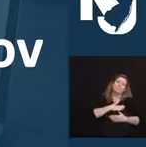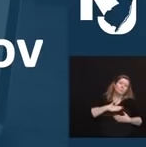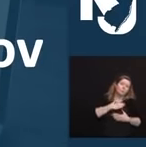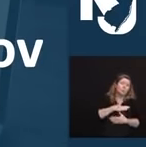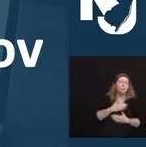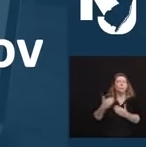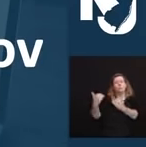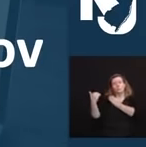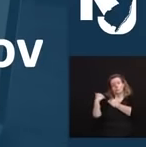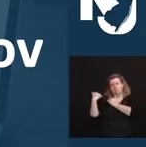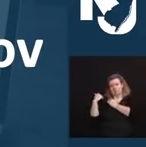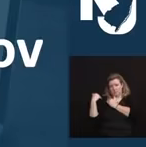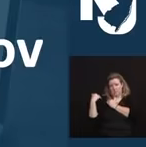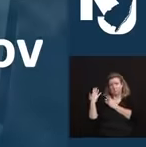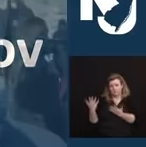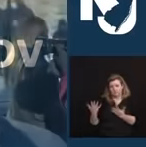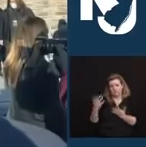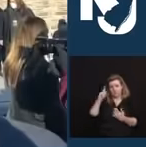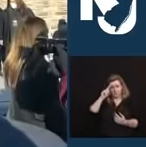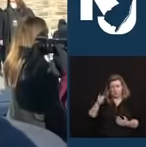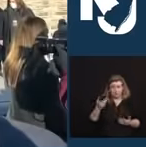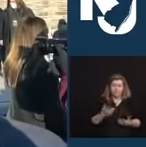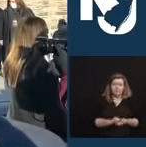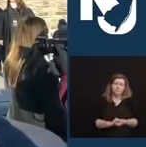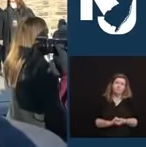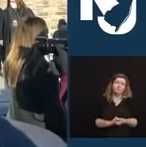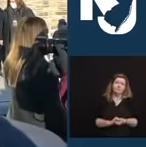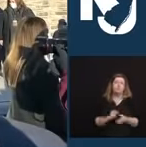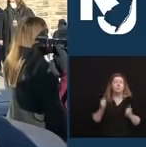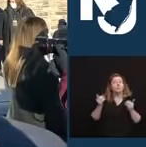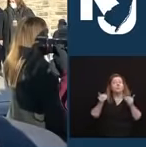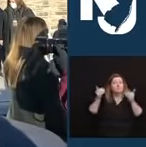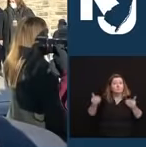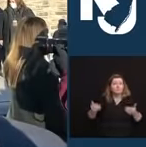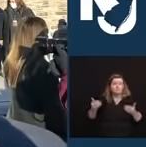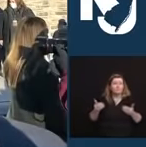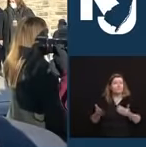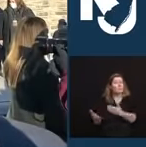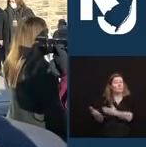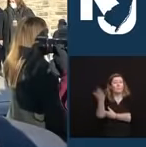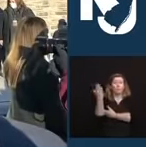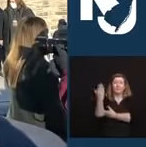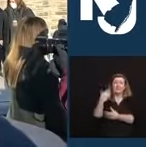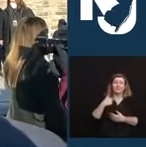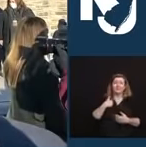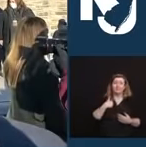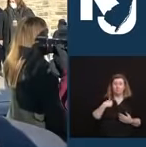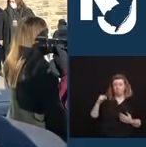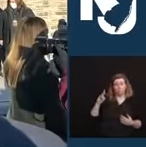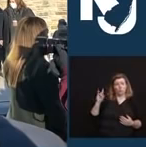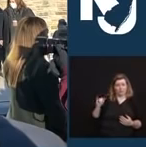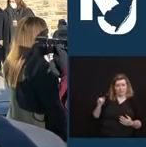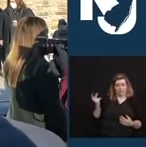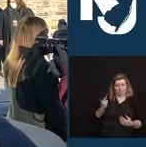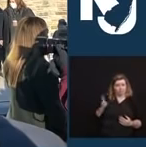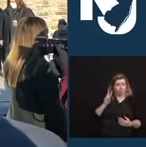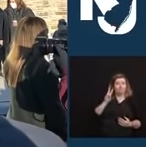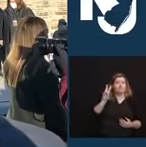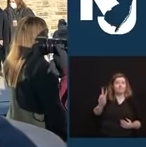today. Next up, Judy and I had the opportunity to be at Ocean Health Initiatives in Tom's River earlier this morning.